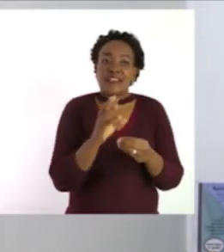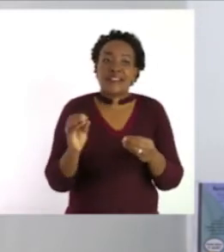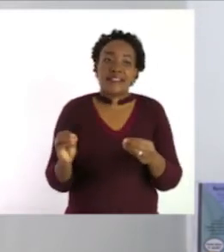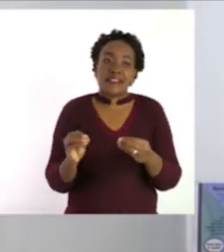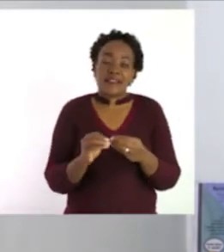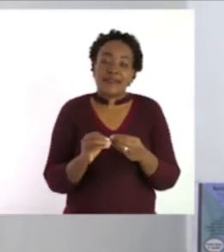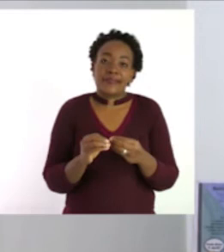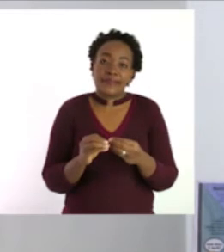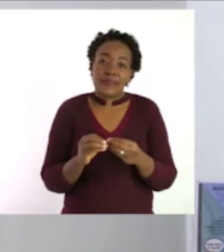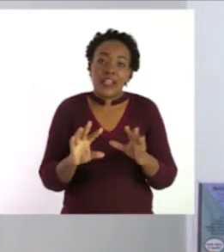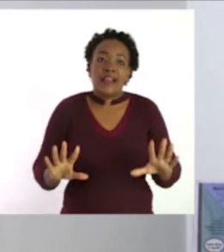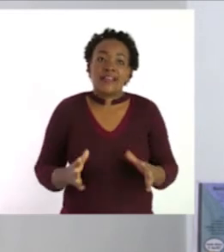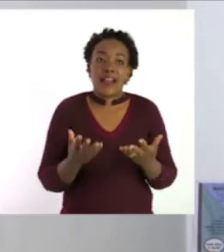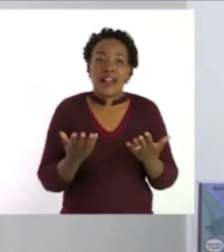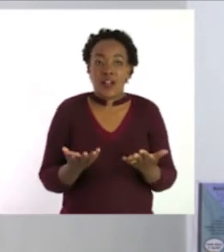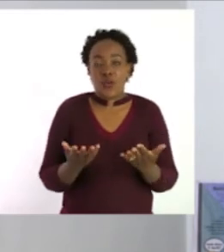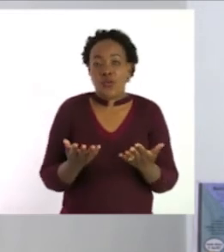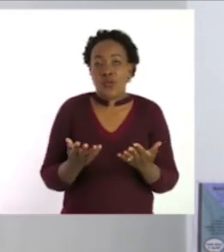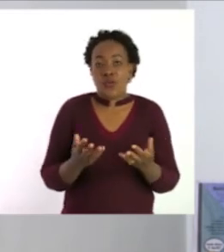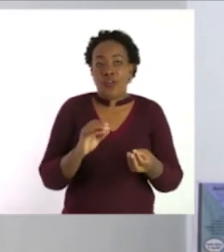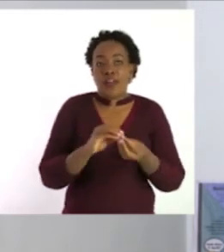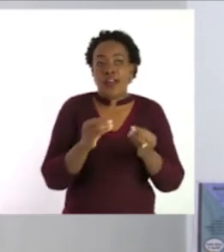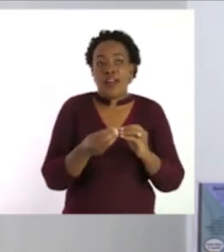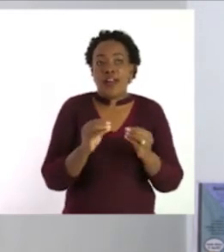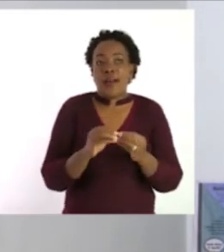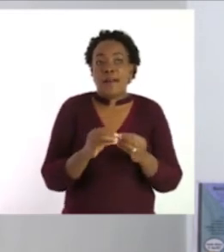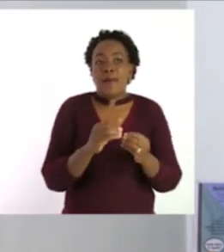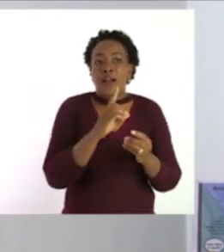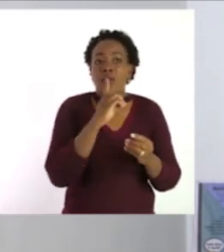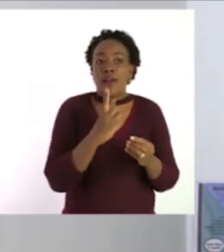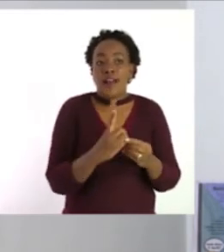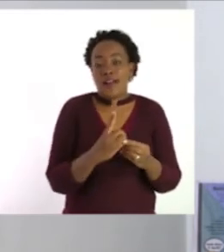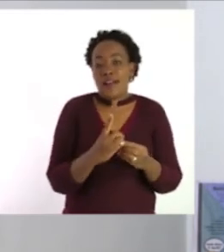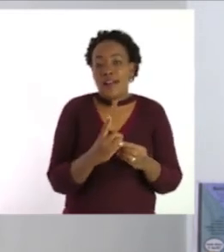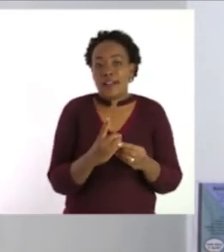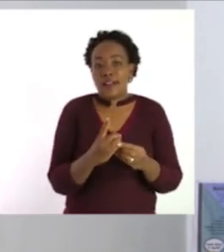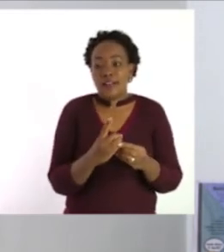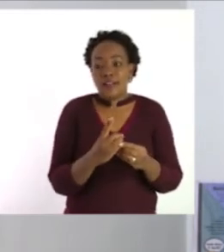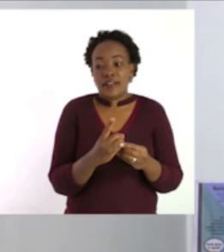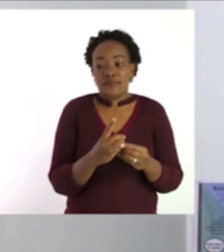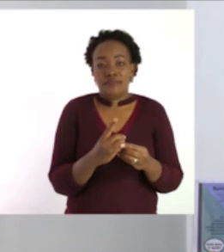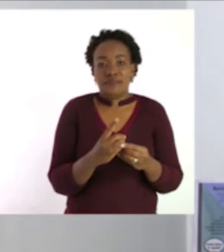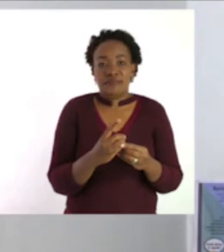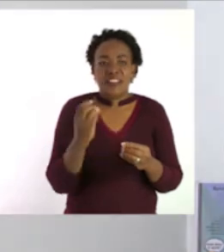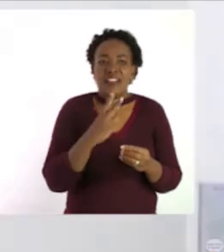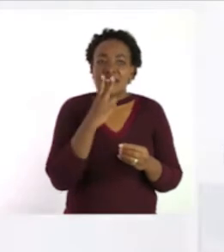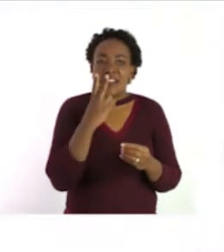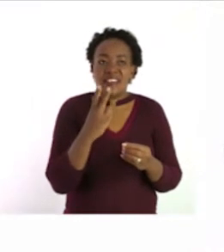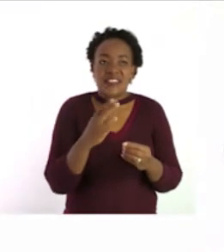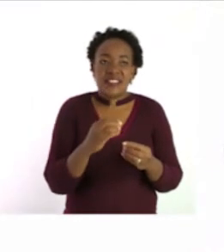This is how we are going to do number one. Let's now check number two.